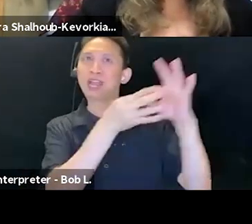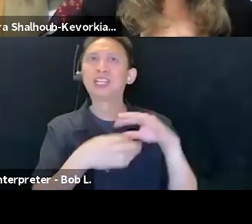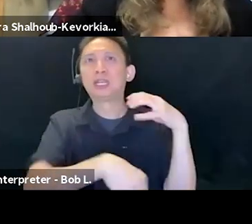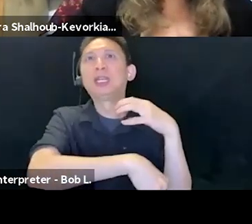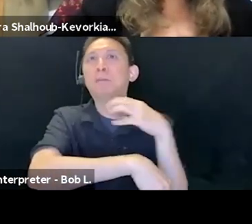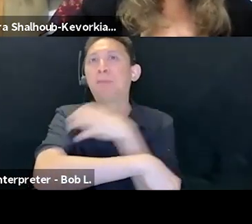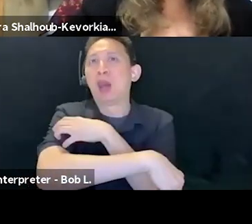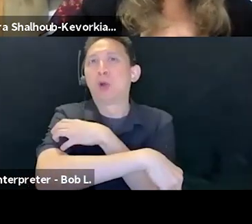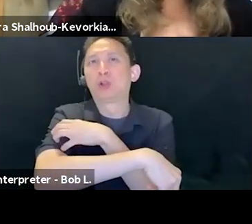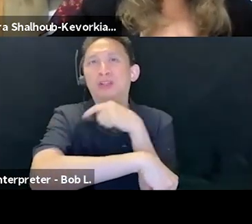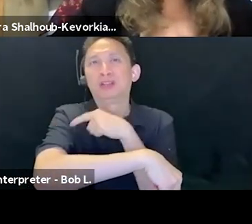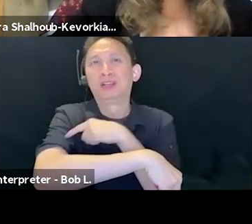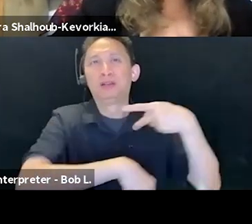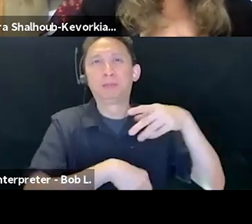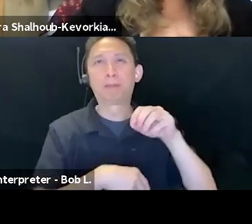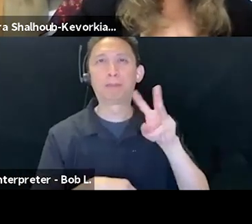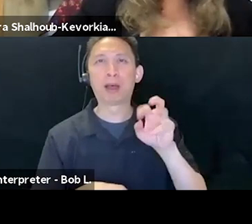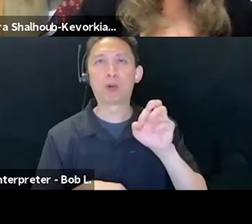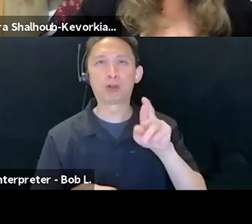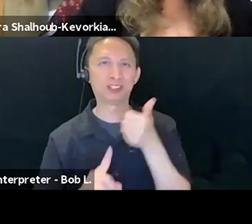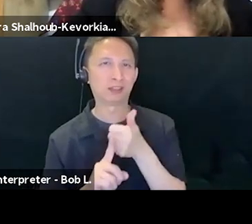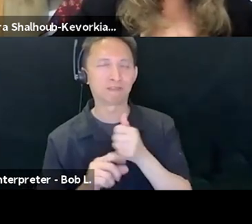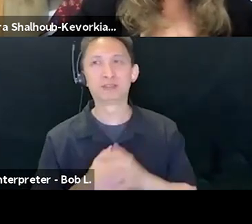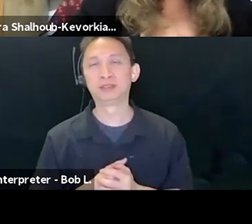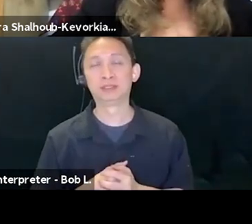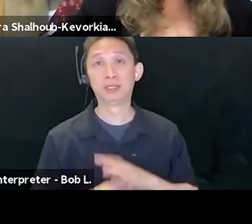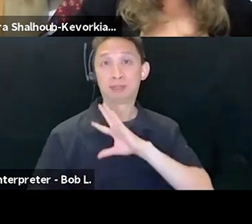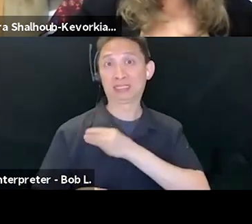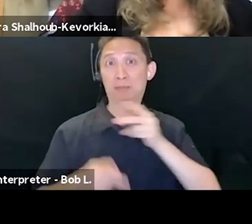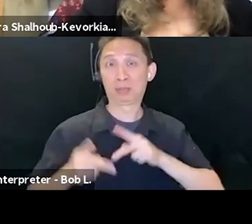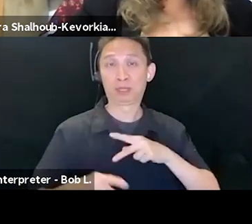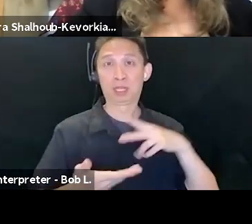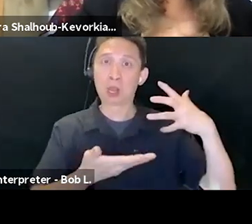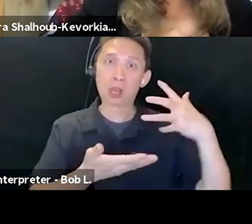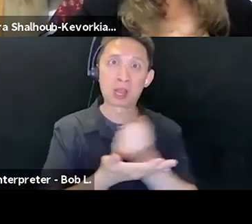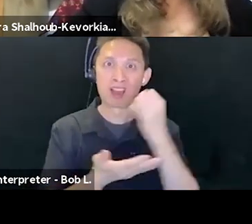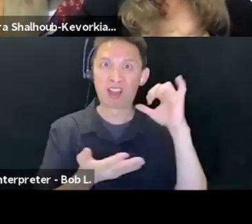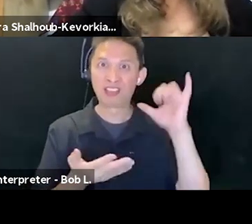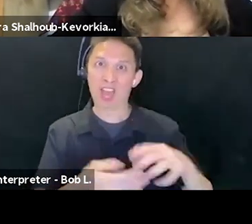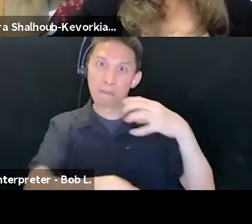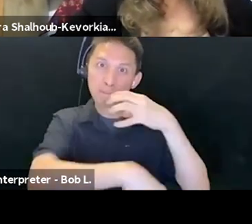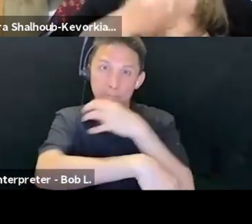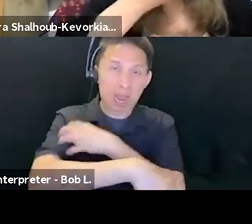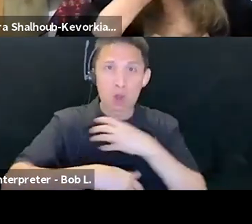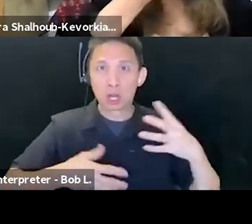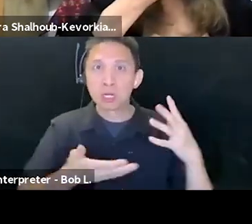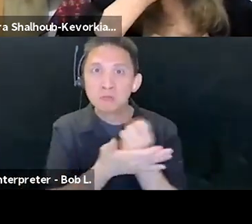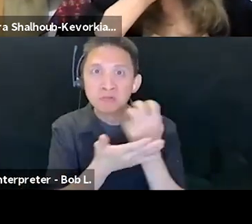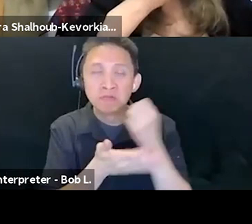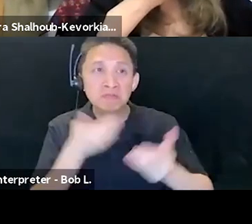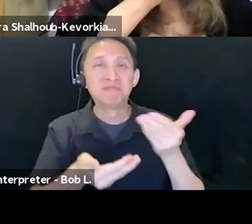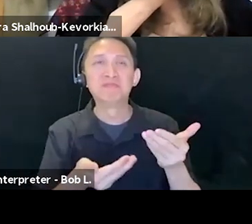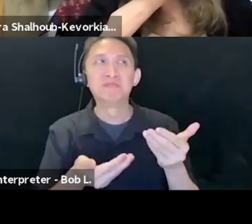have often not used it sufficiently, I think they've not tapped into it enough. And they are just now in the past two years,